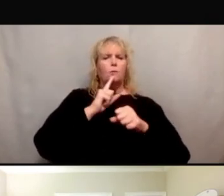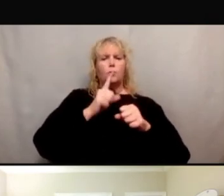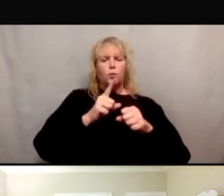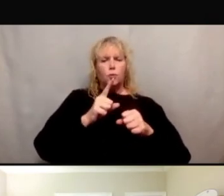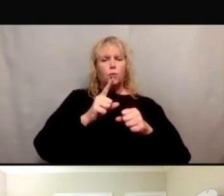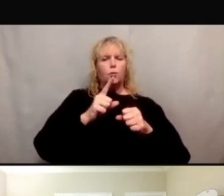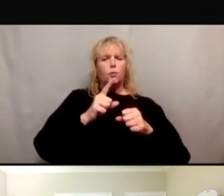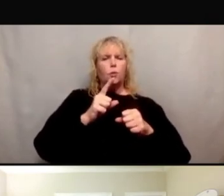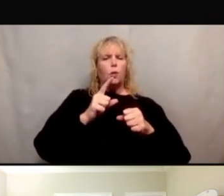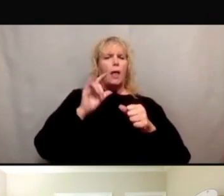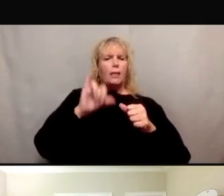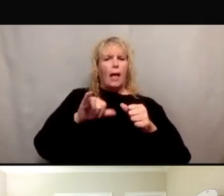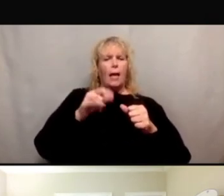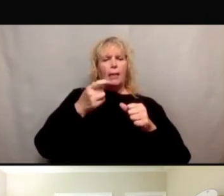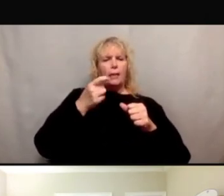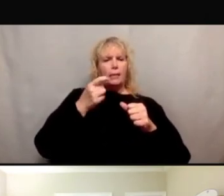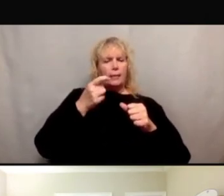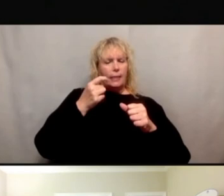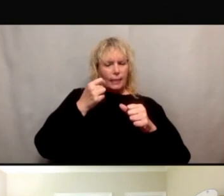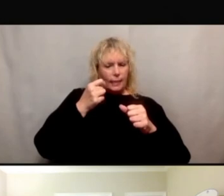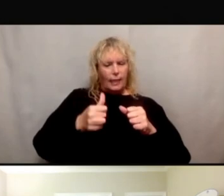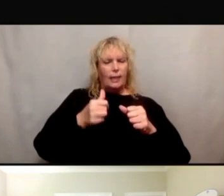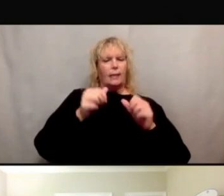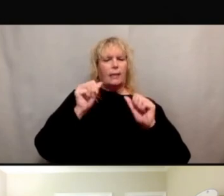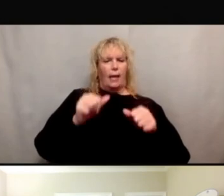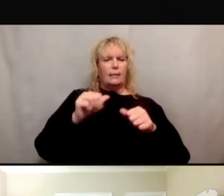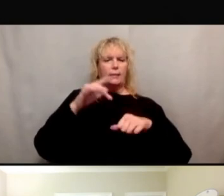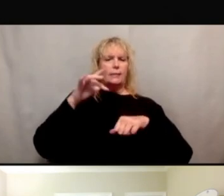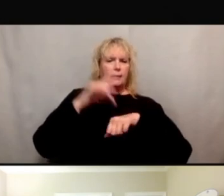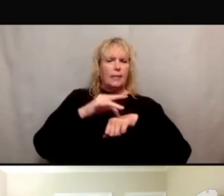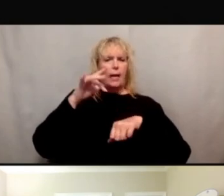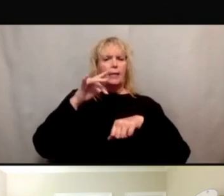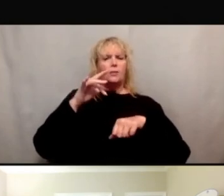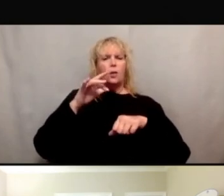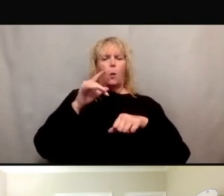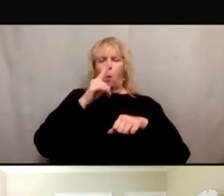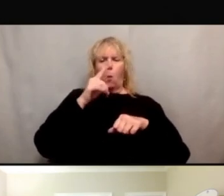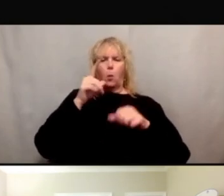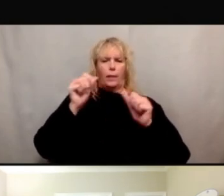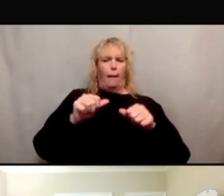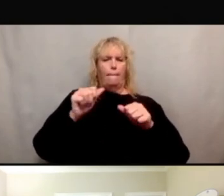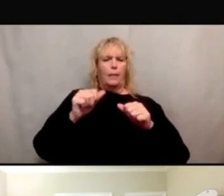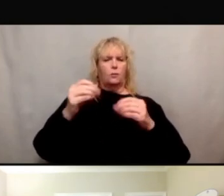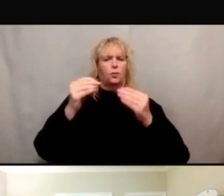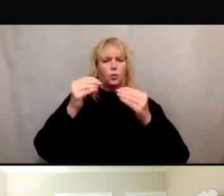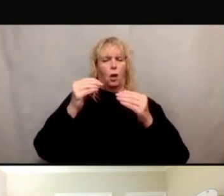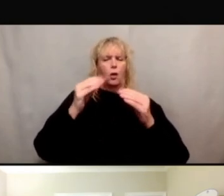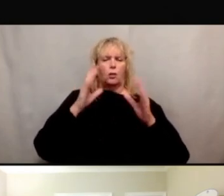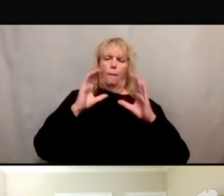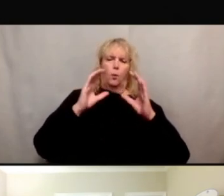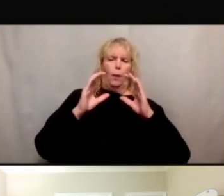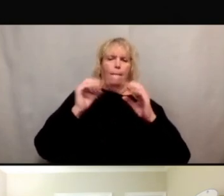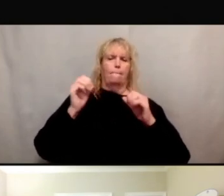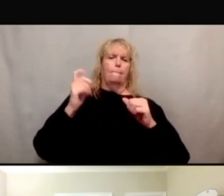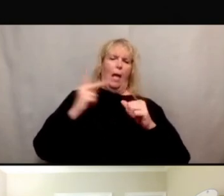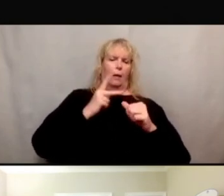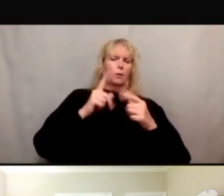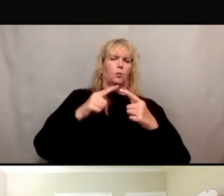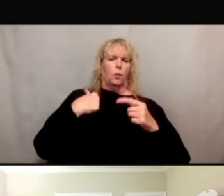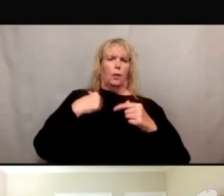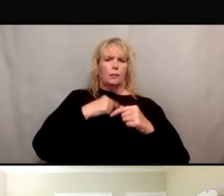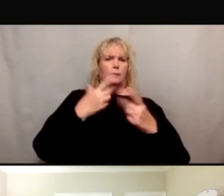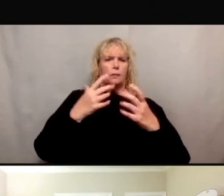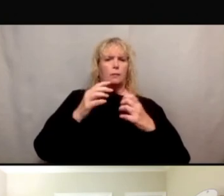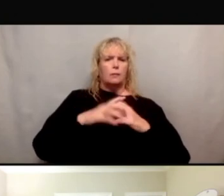bits are getting touched upon and taught back to us, right? Communicated back to us. And Michael, you